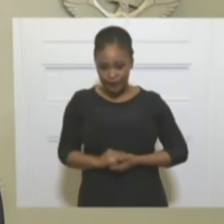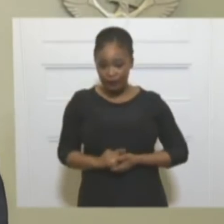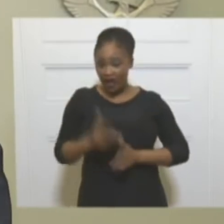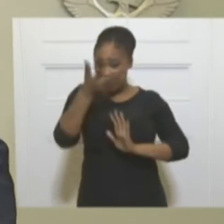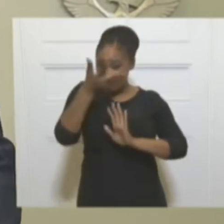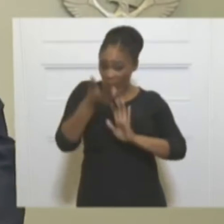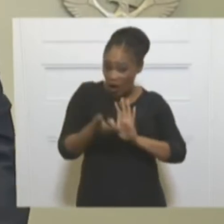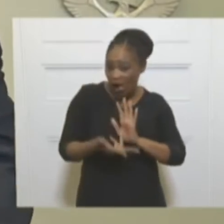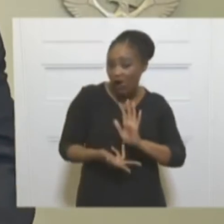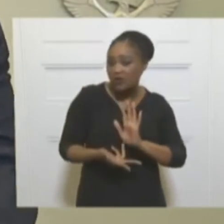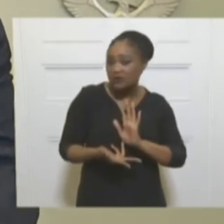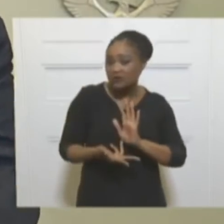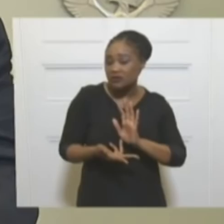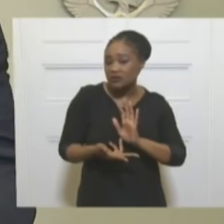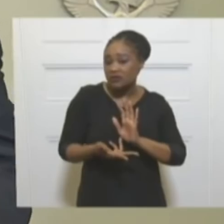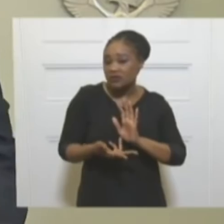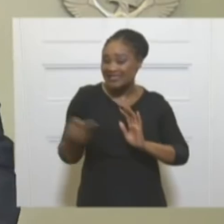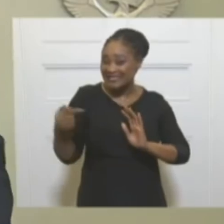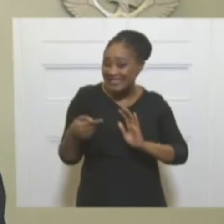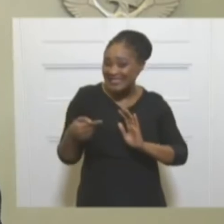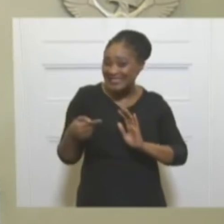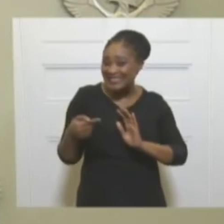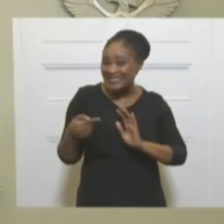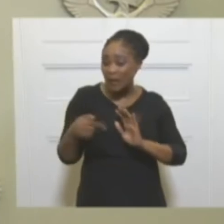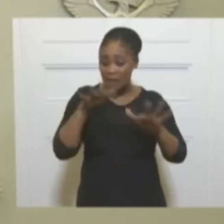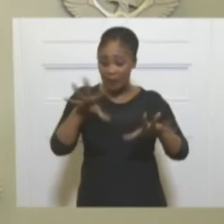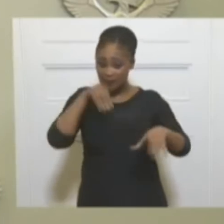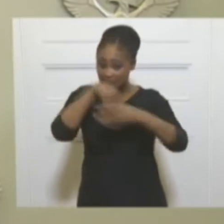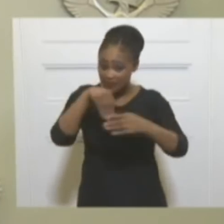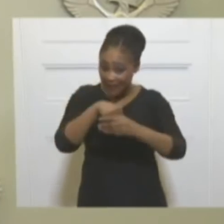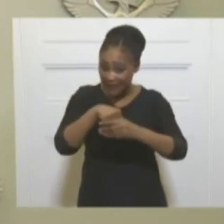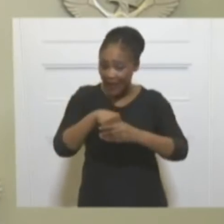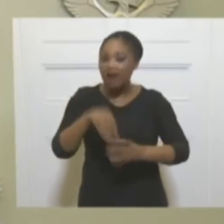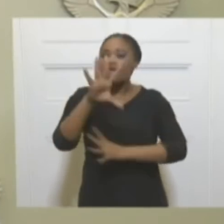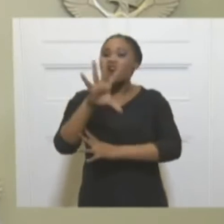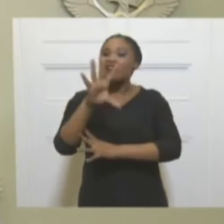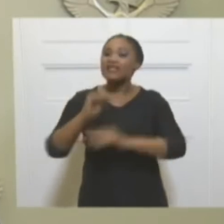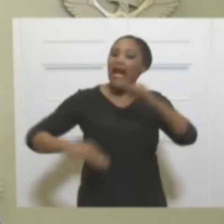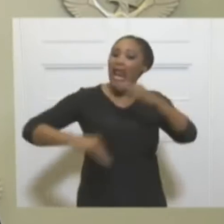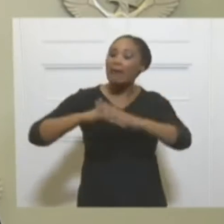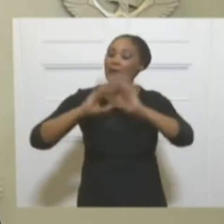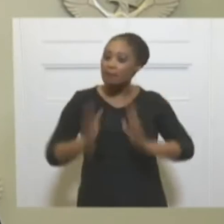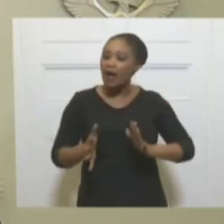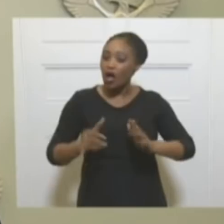Funerals may not be attended by more than 50 people with social distancing.